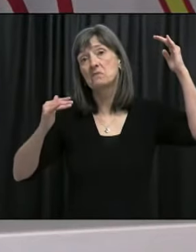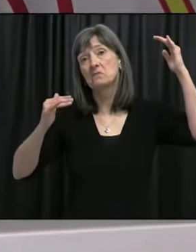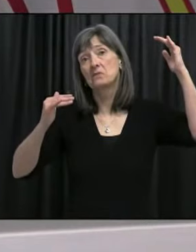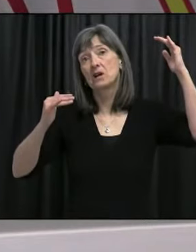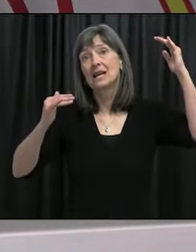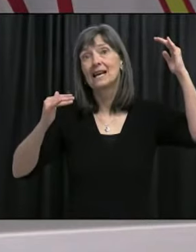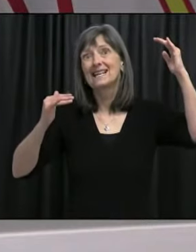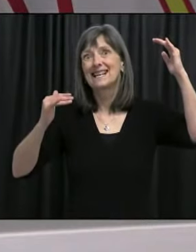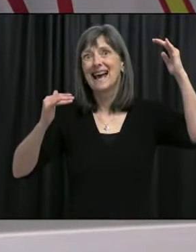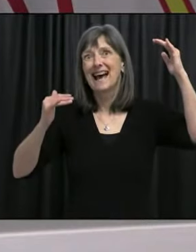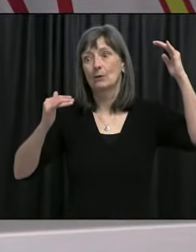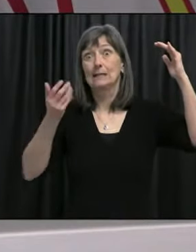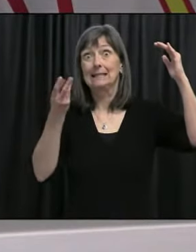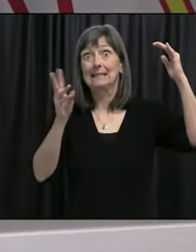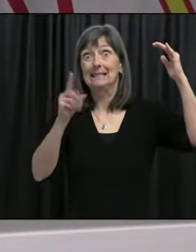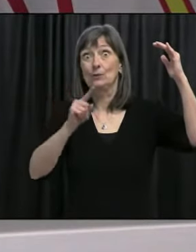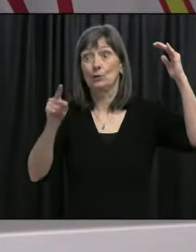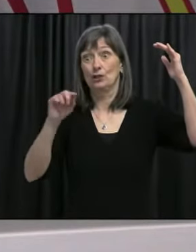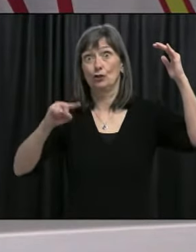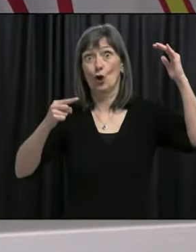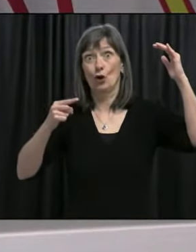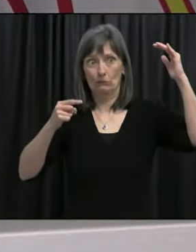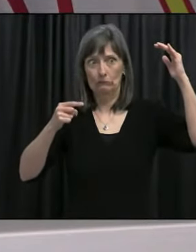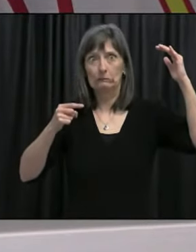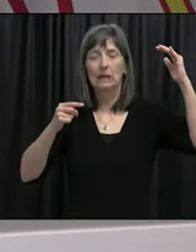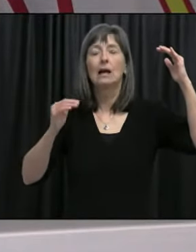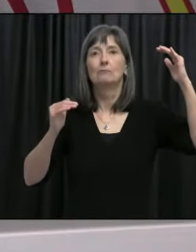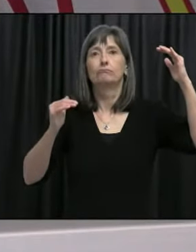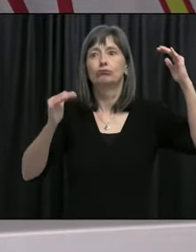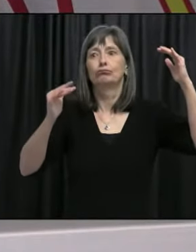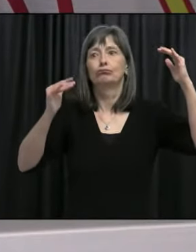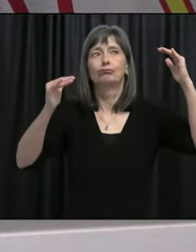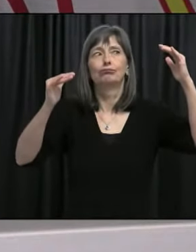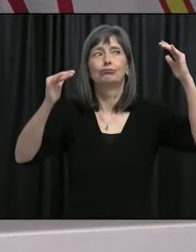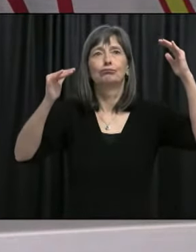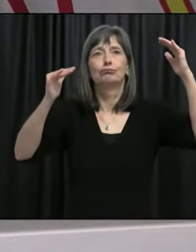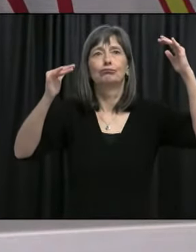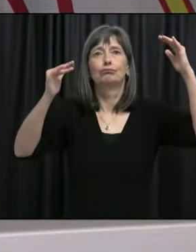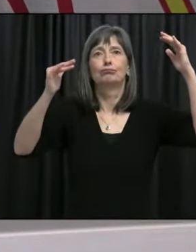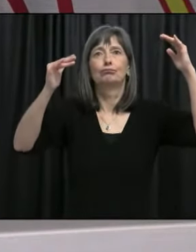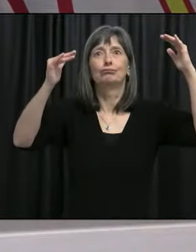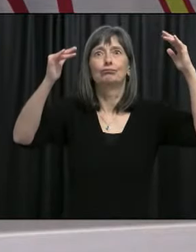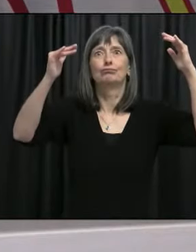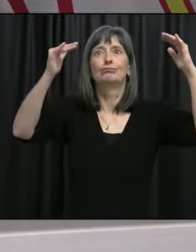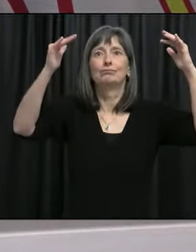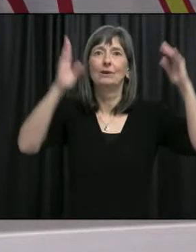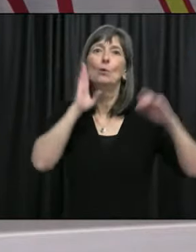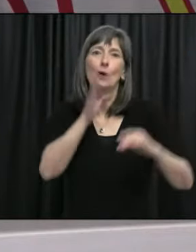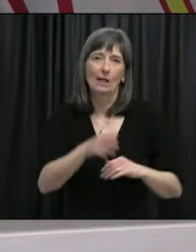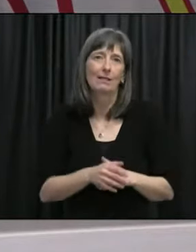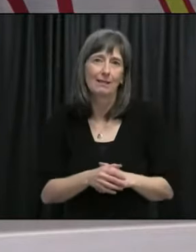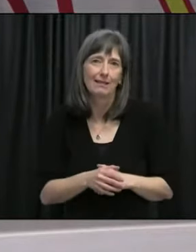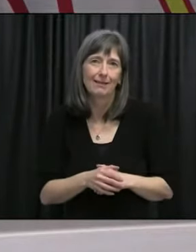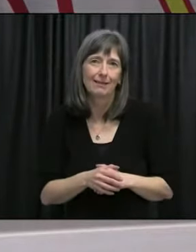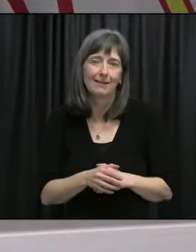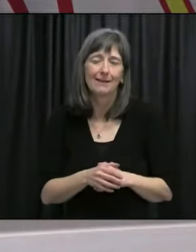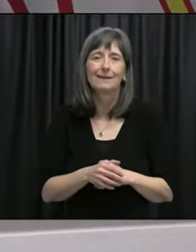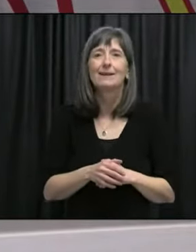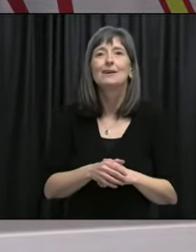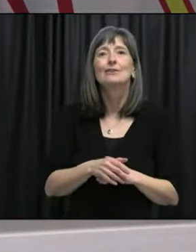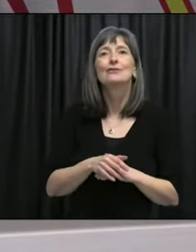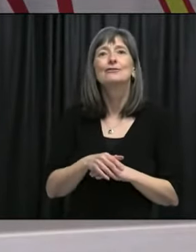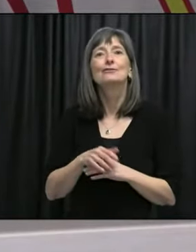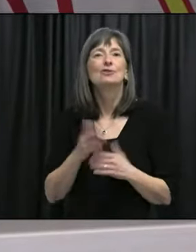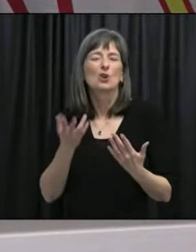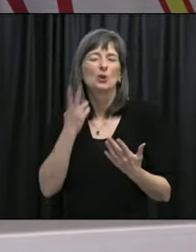until we hit that 16 week, uh, mark. And then we start vaccinating those people who got first doses, uh, early, and, uh,